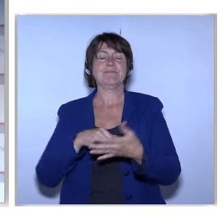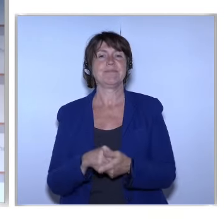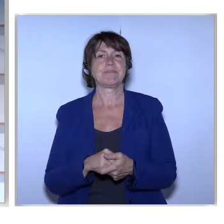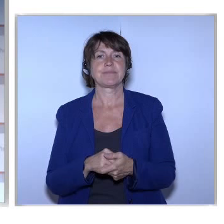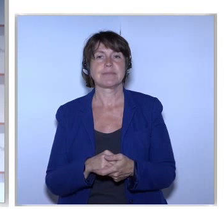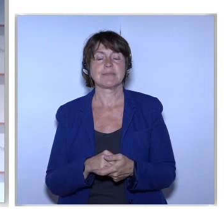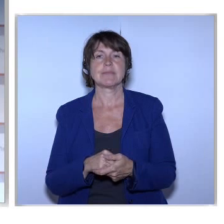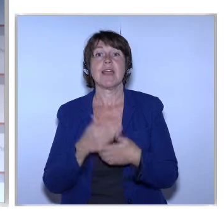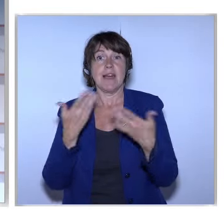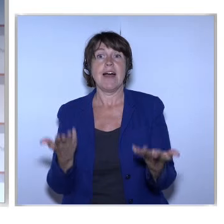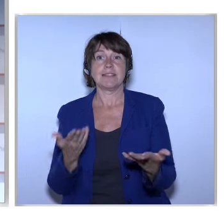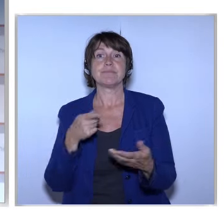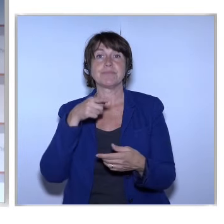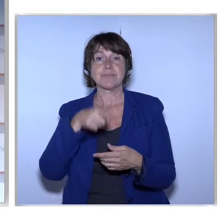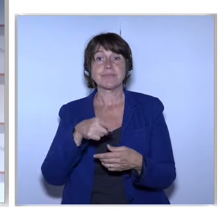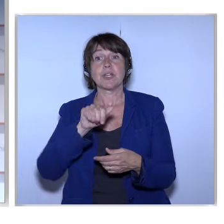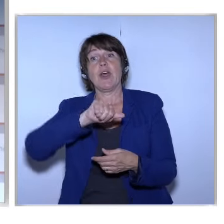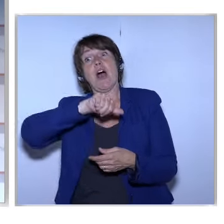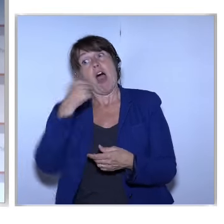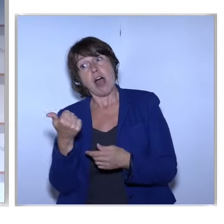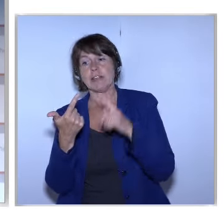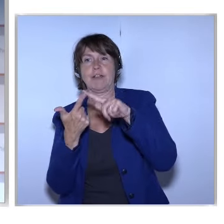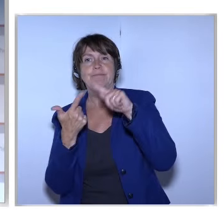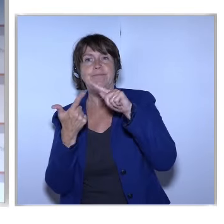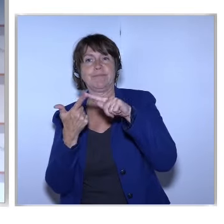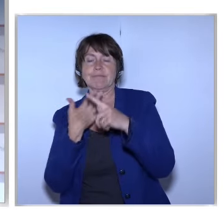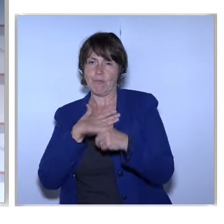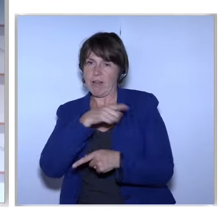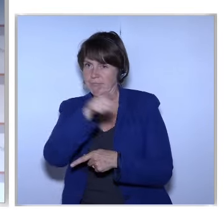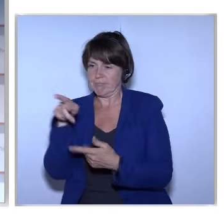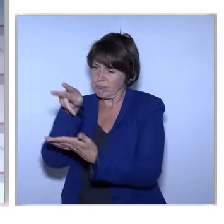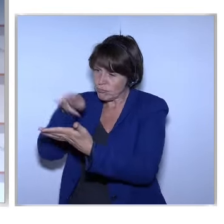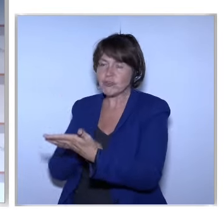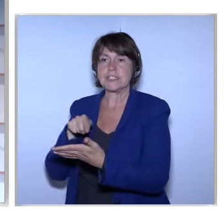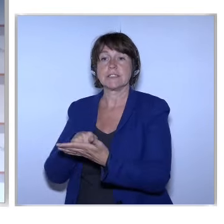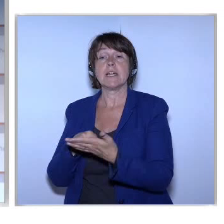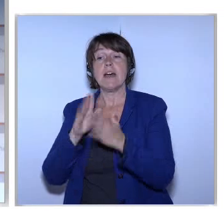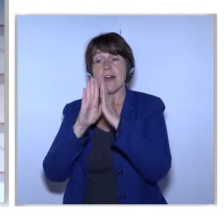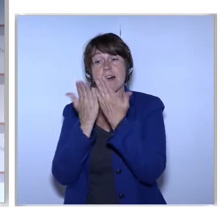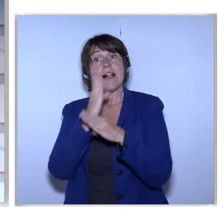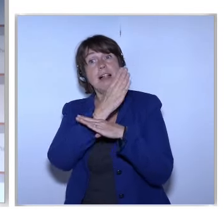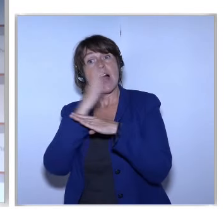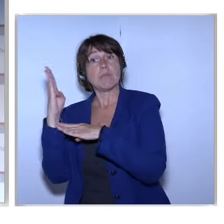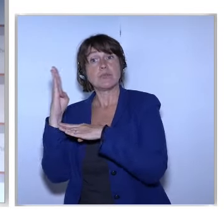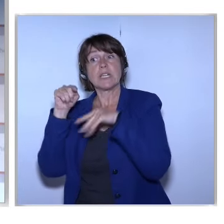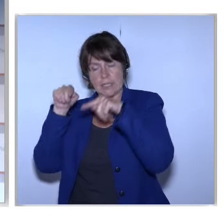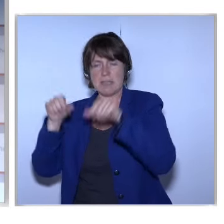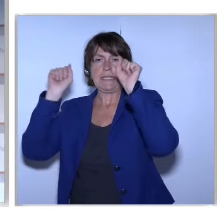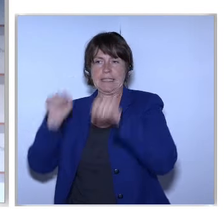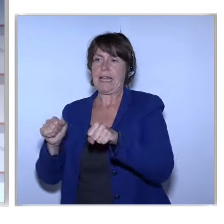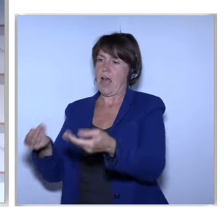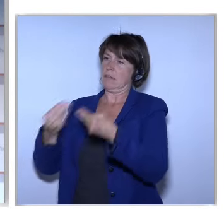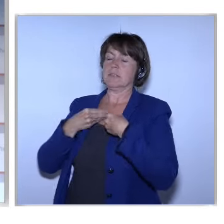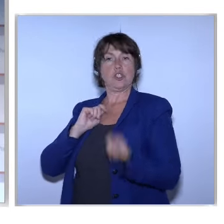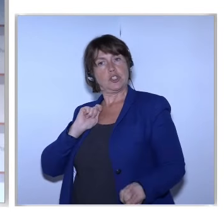Another Bedtime Reading Is This Launch Of The Book Libraries Change Lives Which Has An E Version As